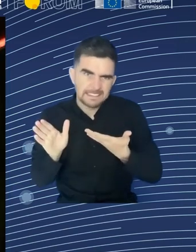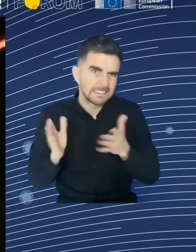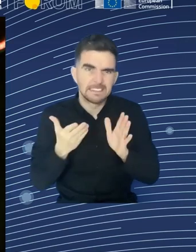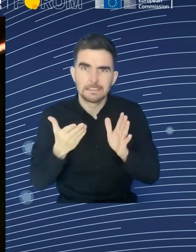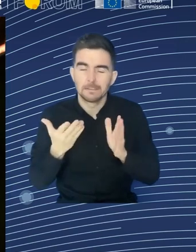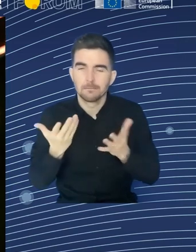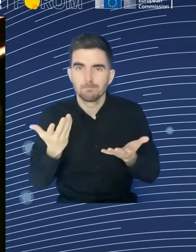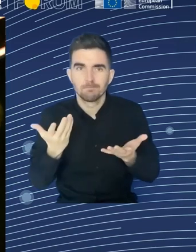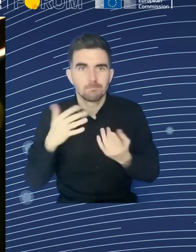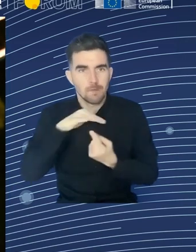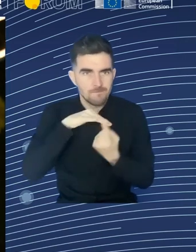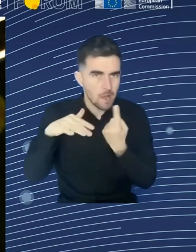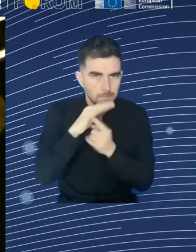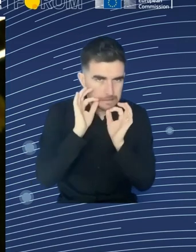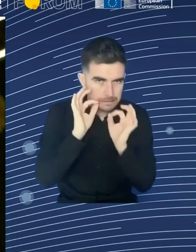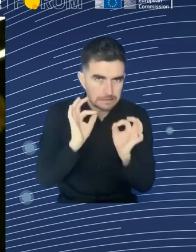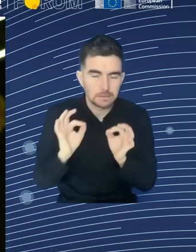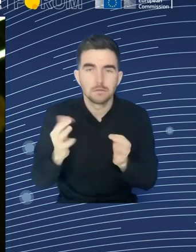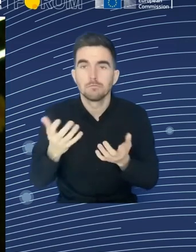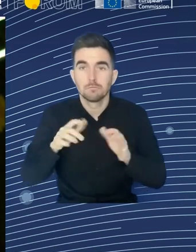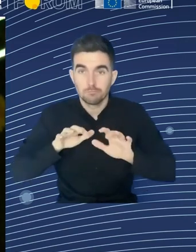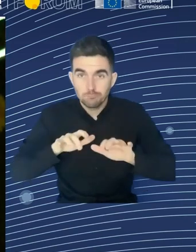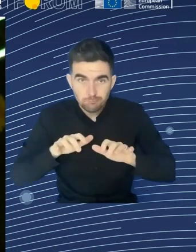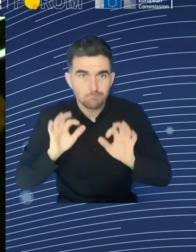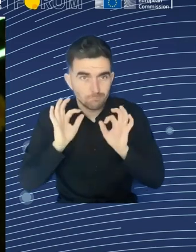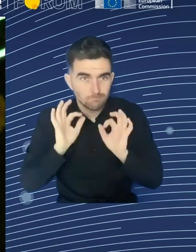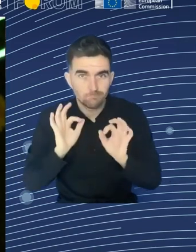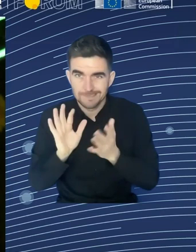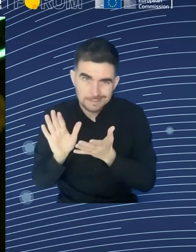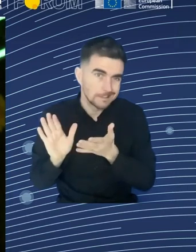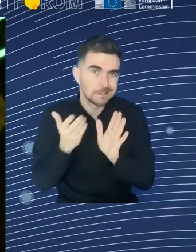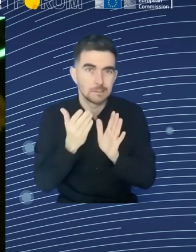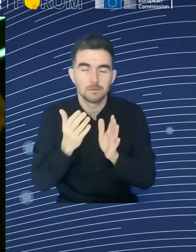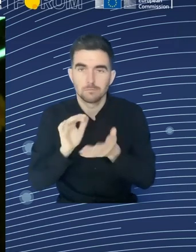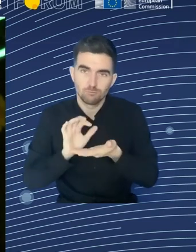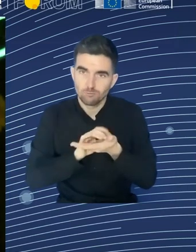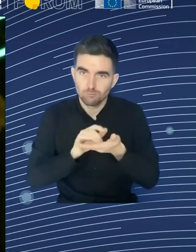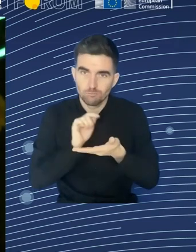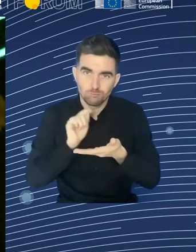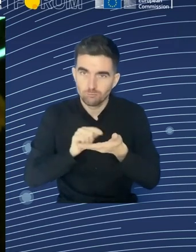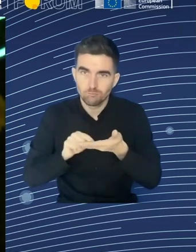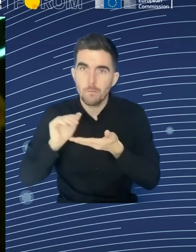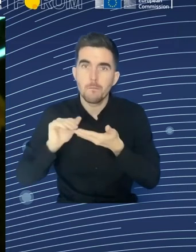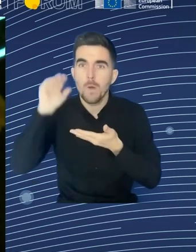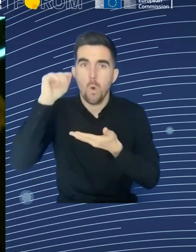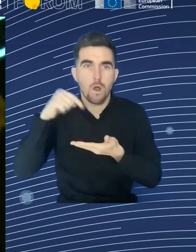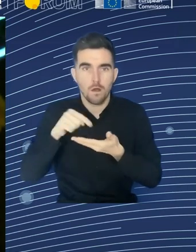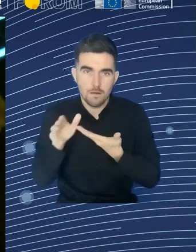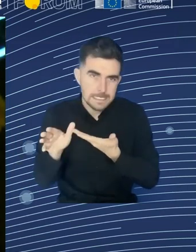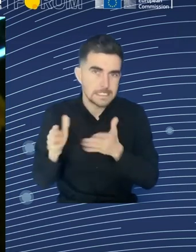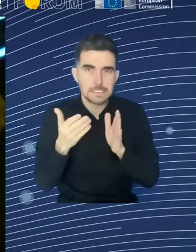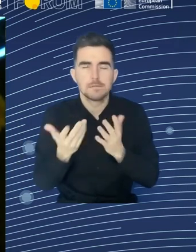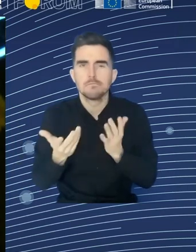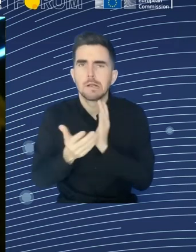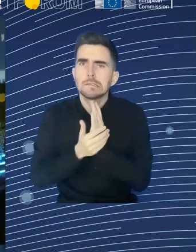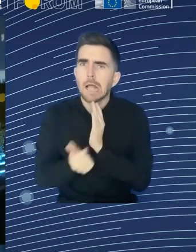I'm going to set the scene just a little bit before we delve into questions for you, the audience, as well as for our panelists. My name is Jennifer